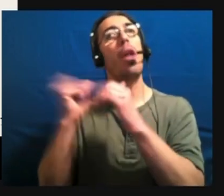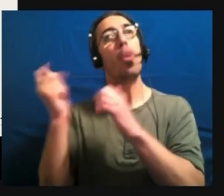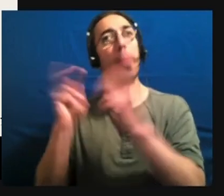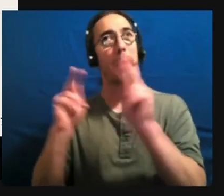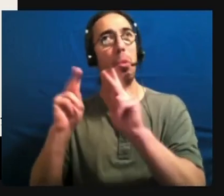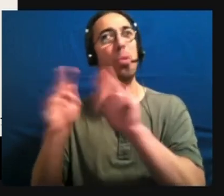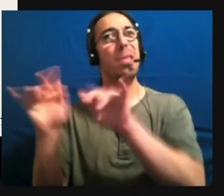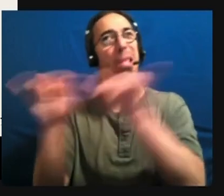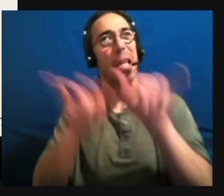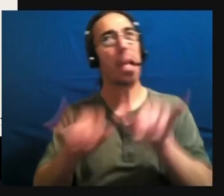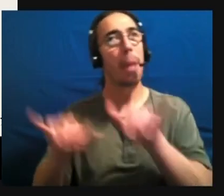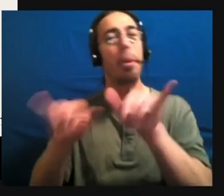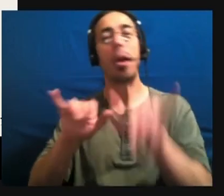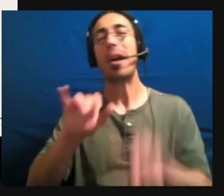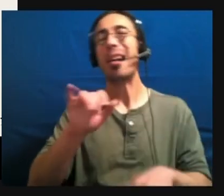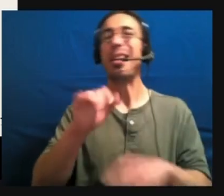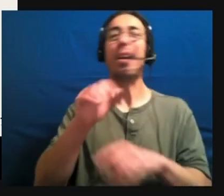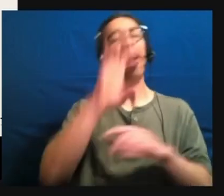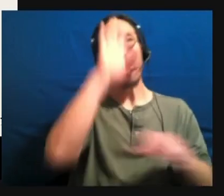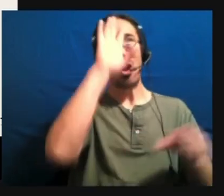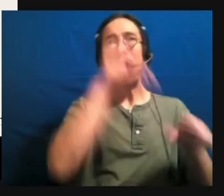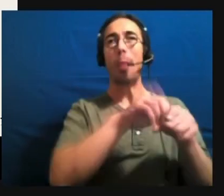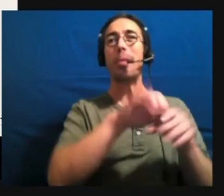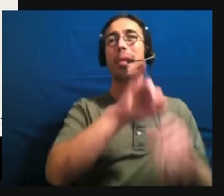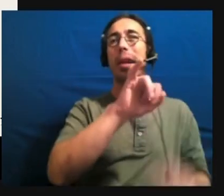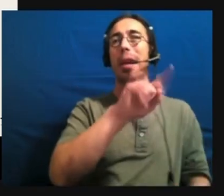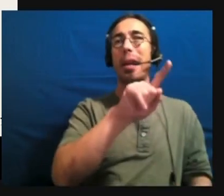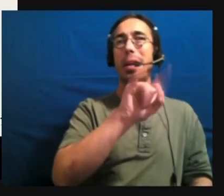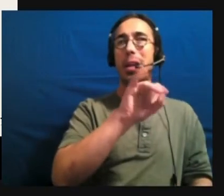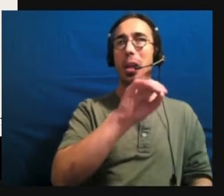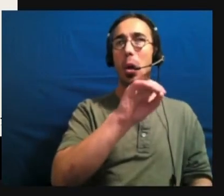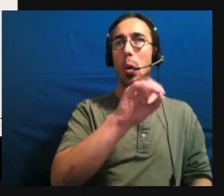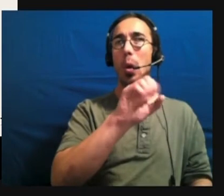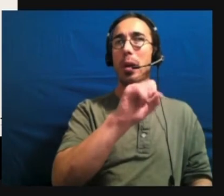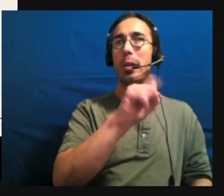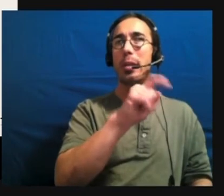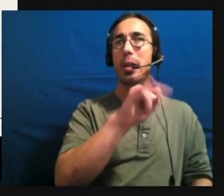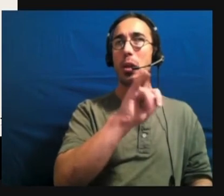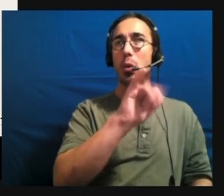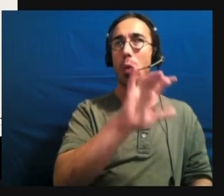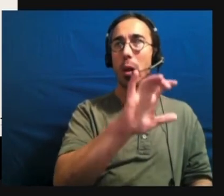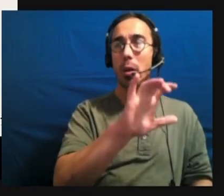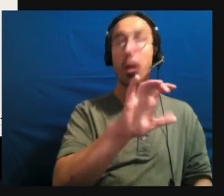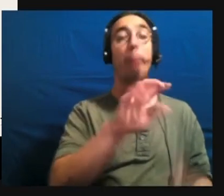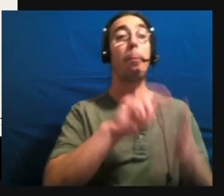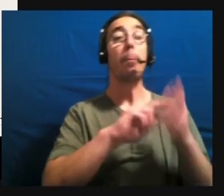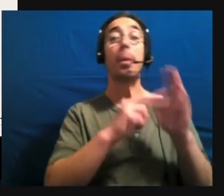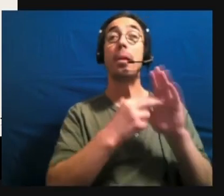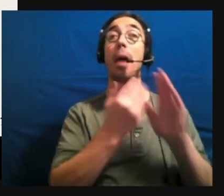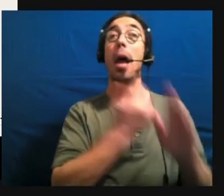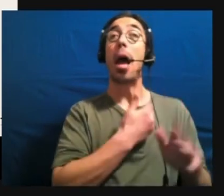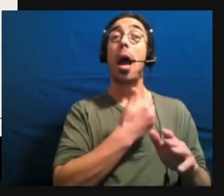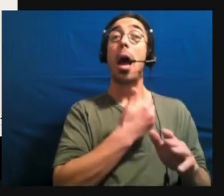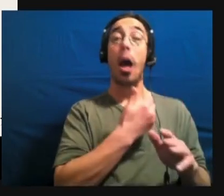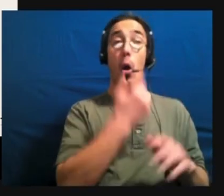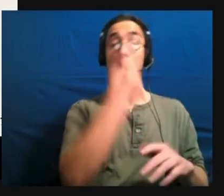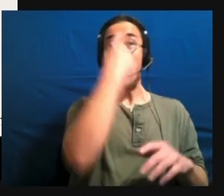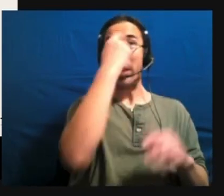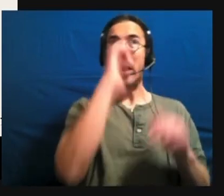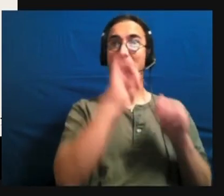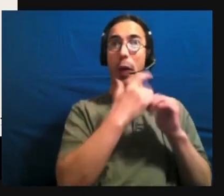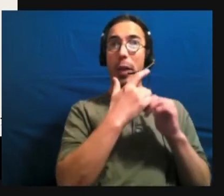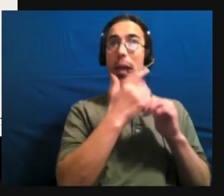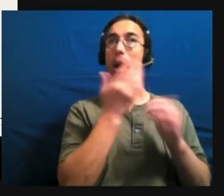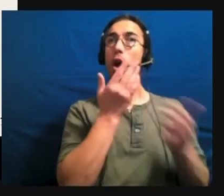And the theory behind that is that it's care. It's, it's how our minds, um, create and also prune